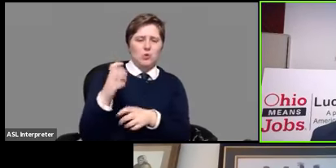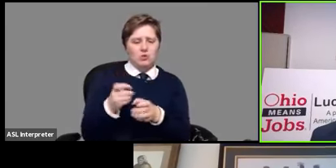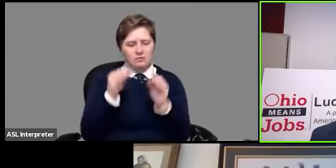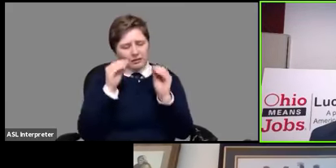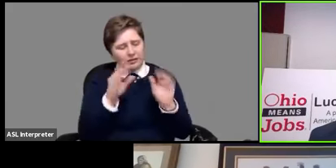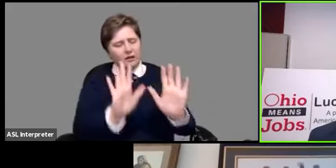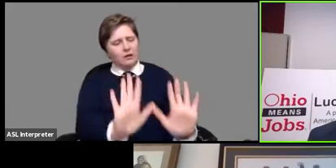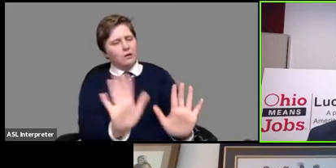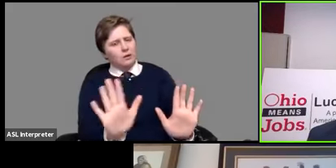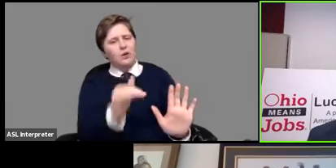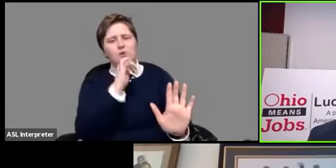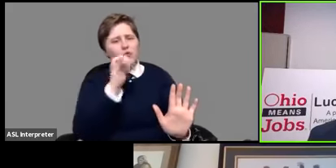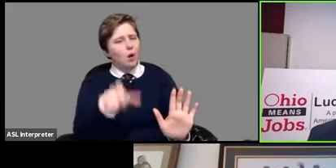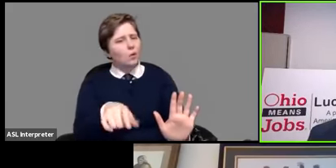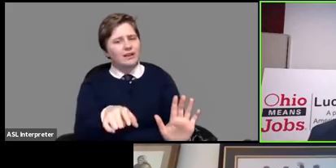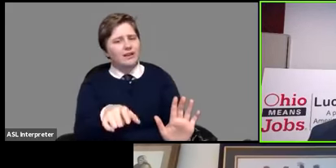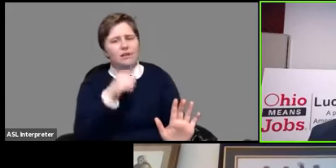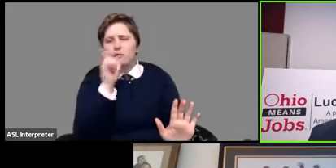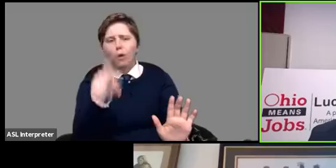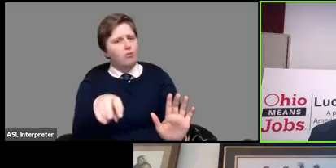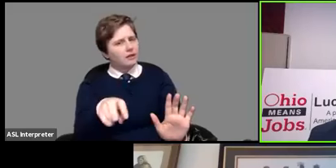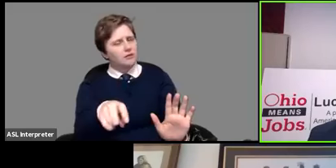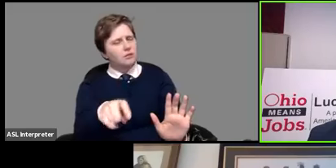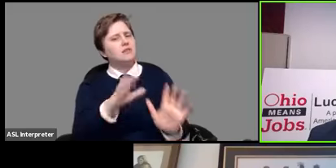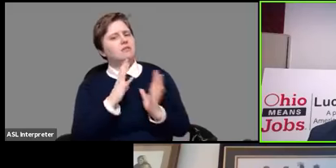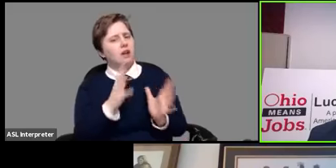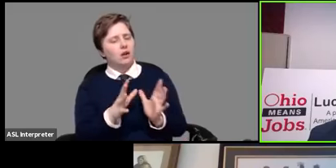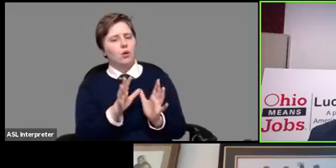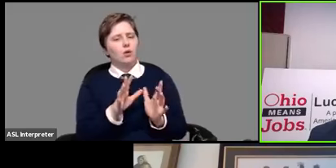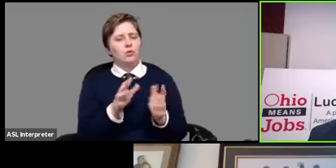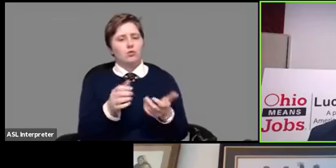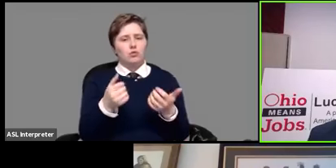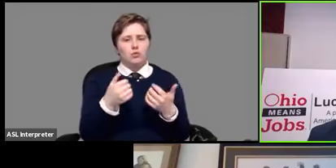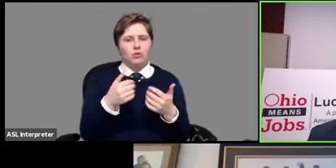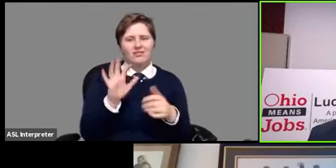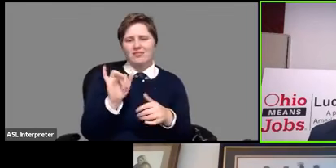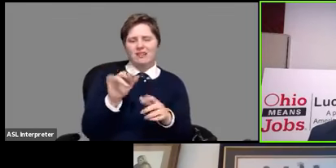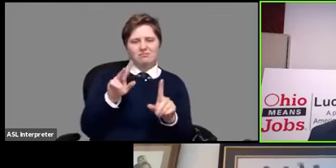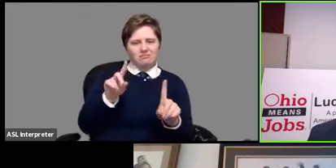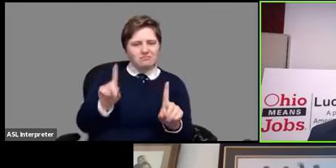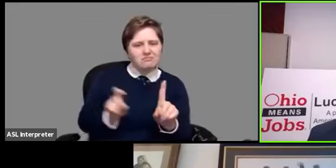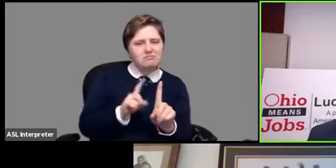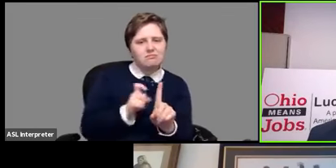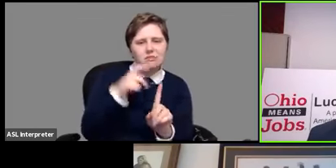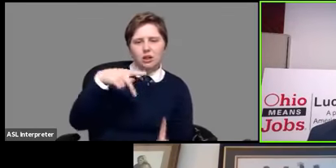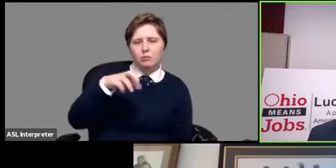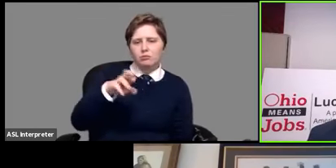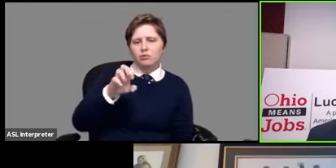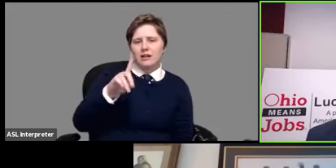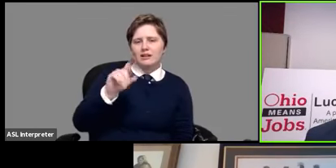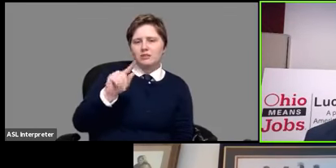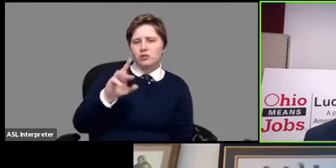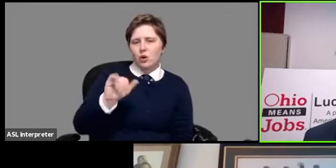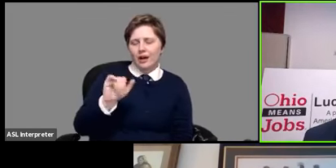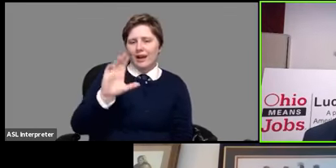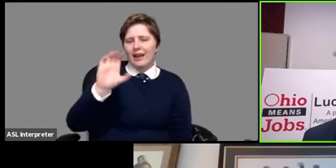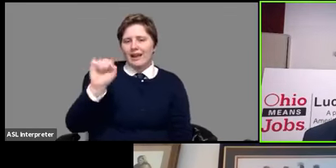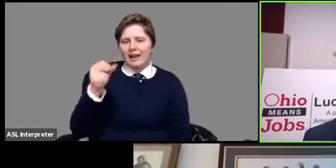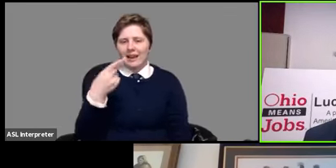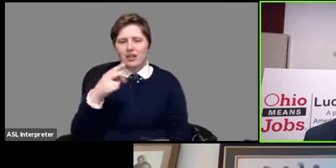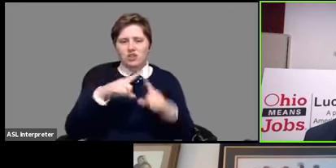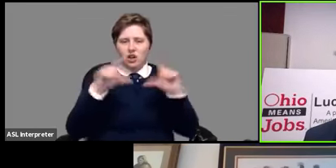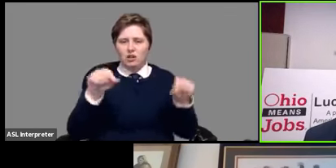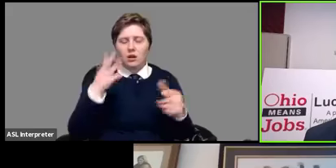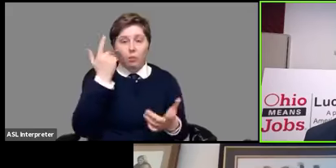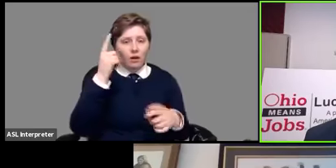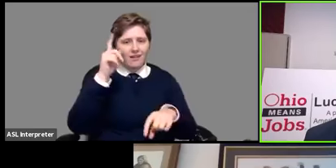say no you really don't or you know going after the the predatory uh cash cards because they don't have the ability to